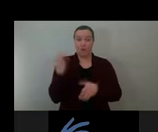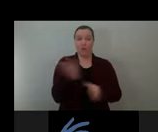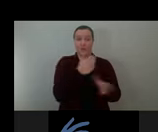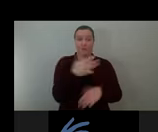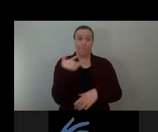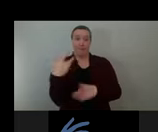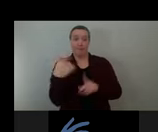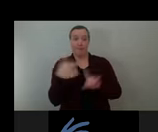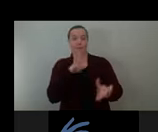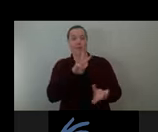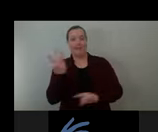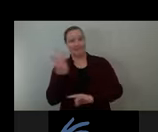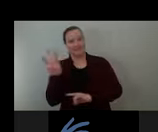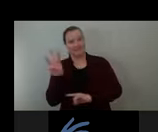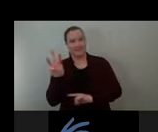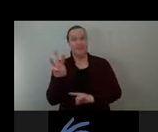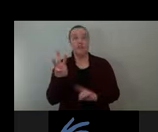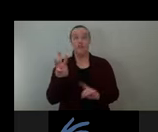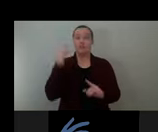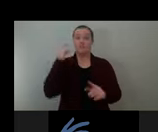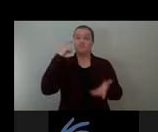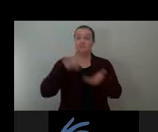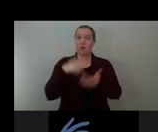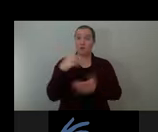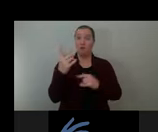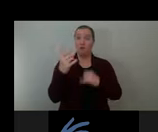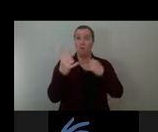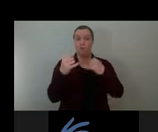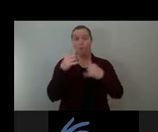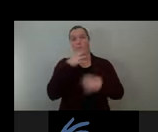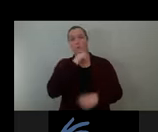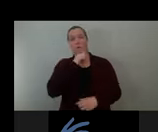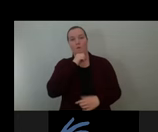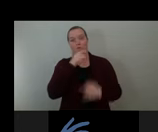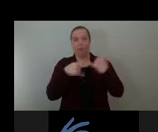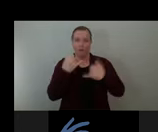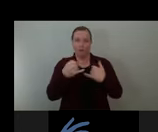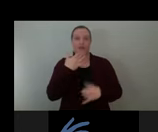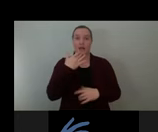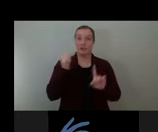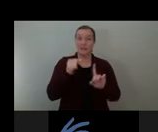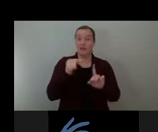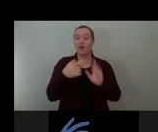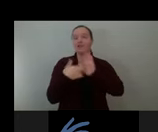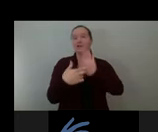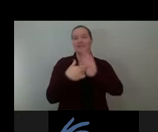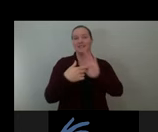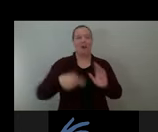see the orange colors there represents the high wind, which flows directly through our site.